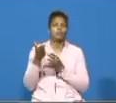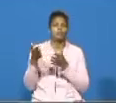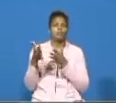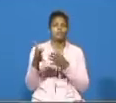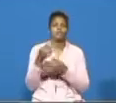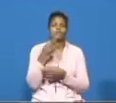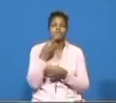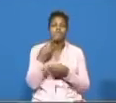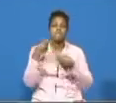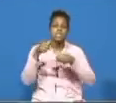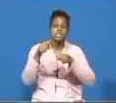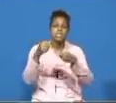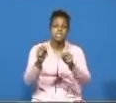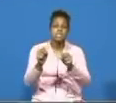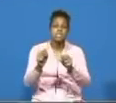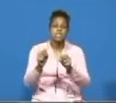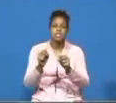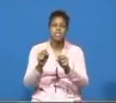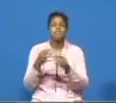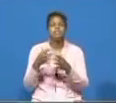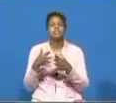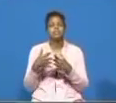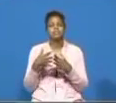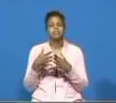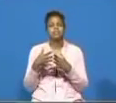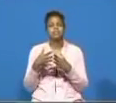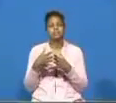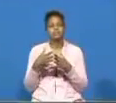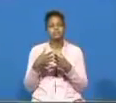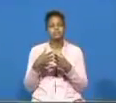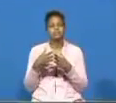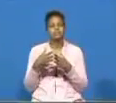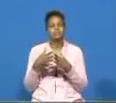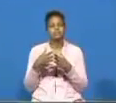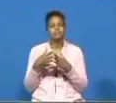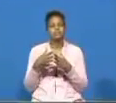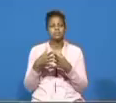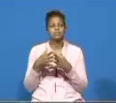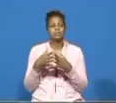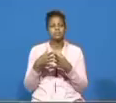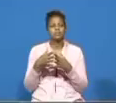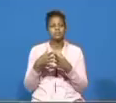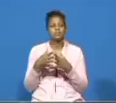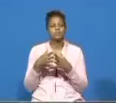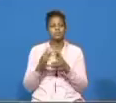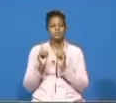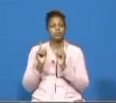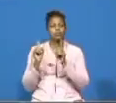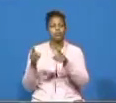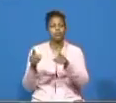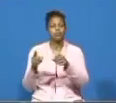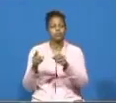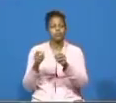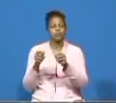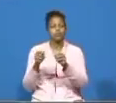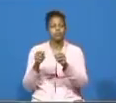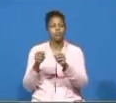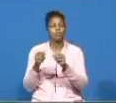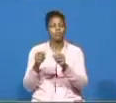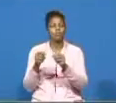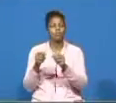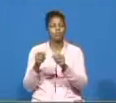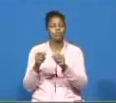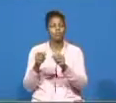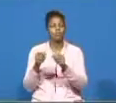red sea to come past the land of adam now what was happening here so as they